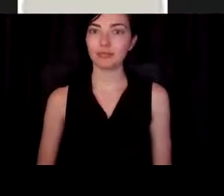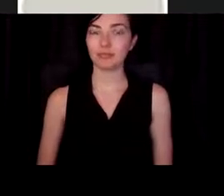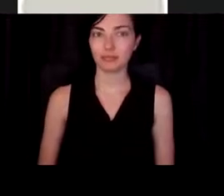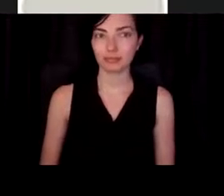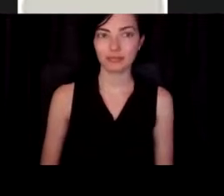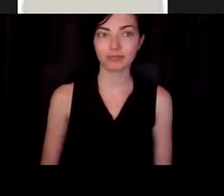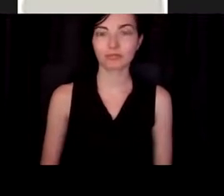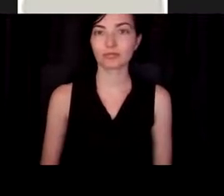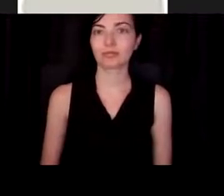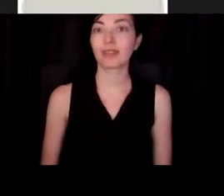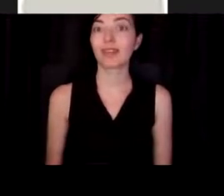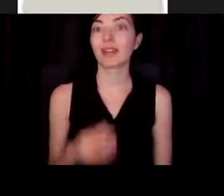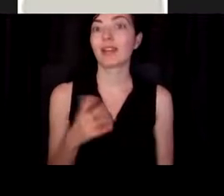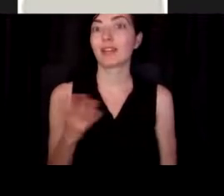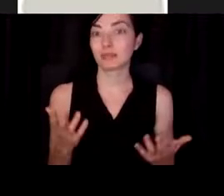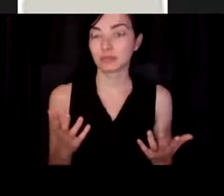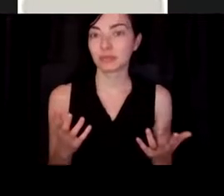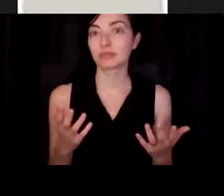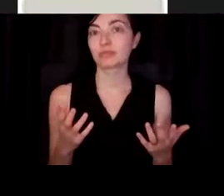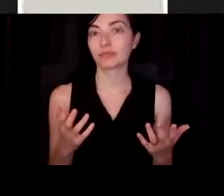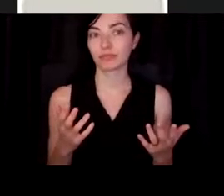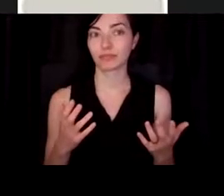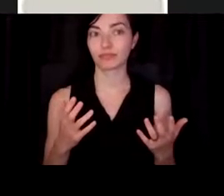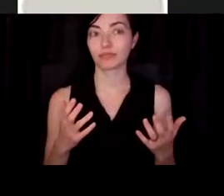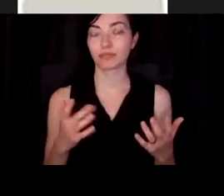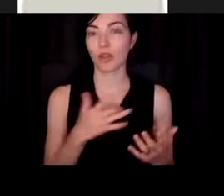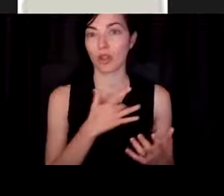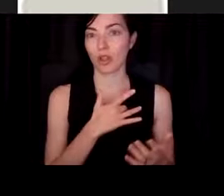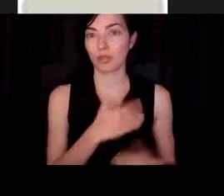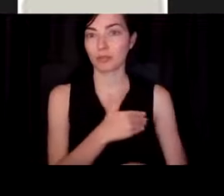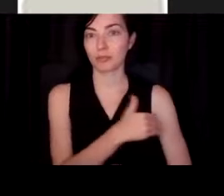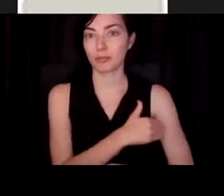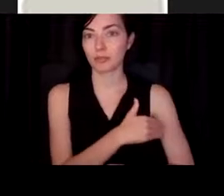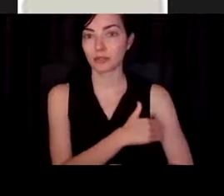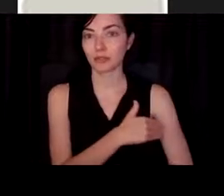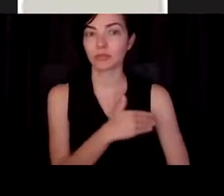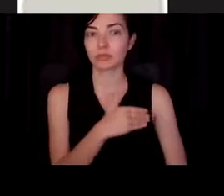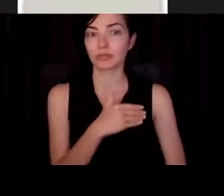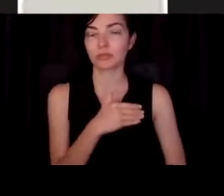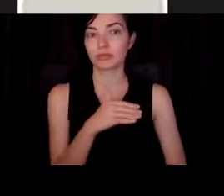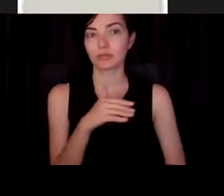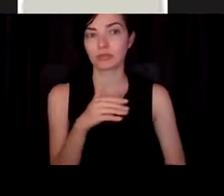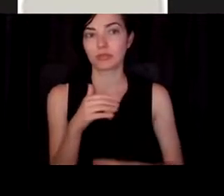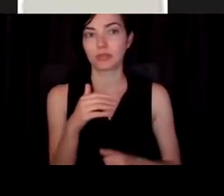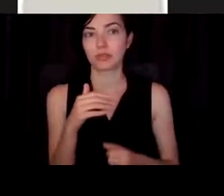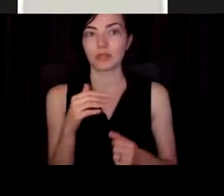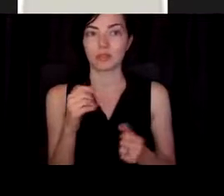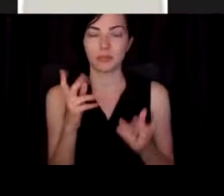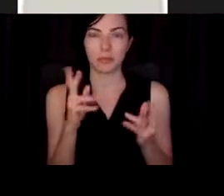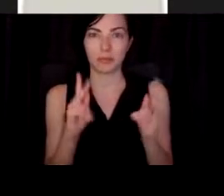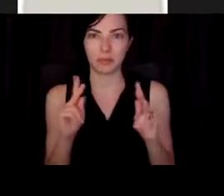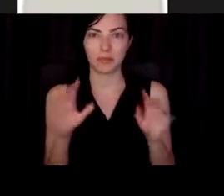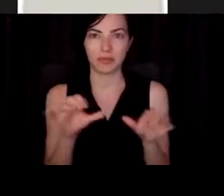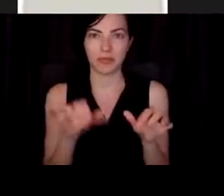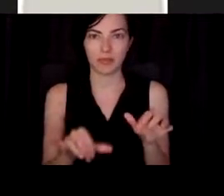And so, you know, we're looking at heart muscle and other people have done this and injecting it into the heart. And we've,